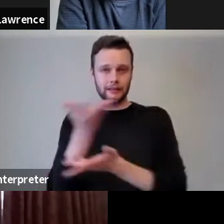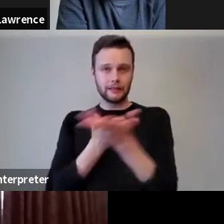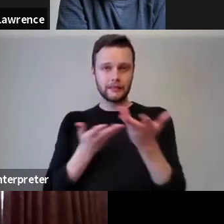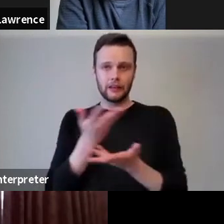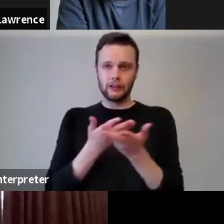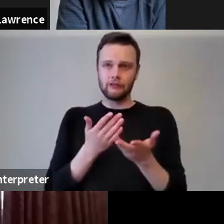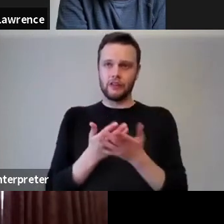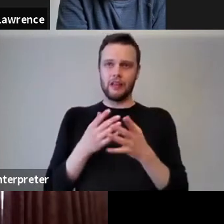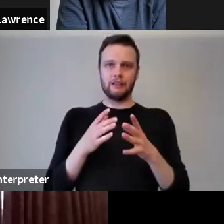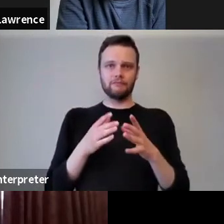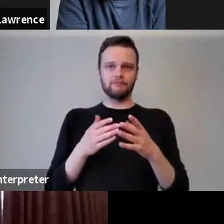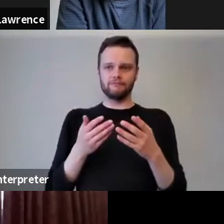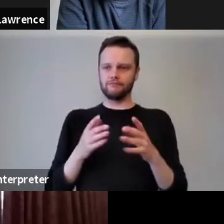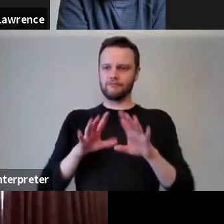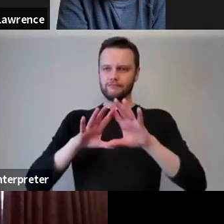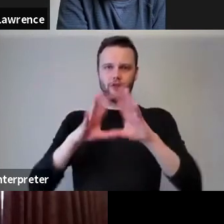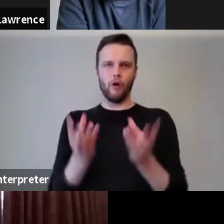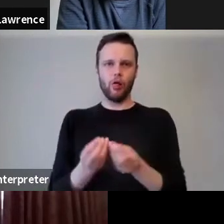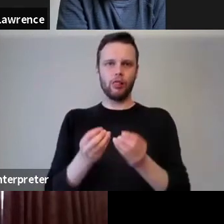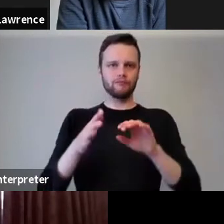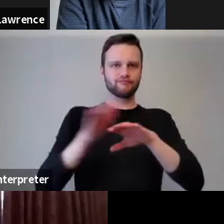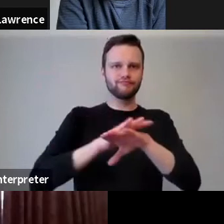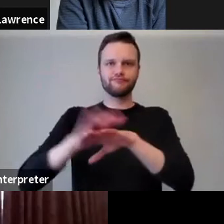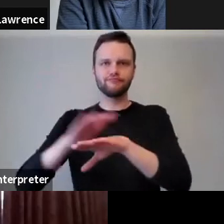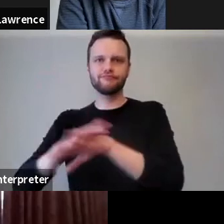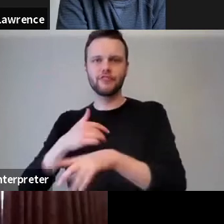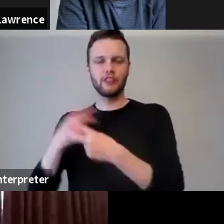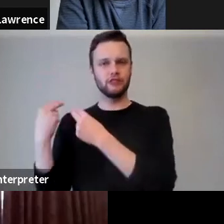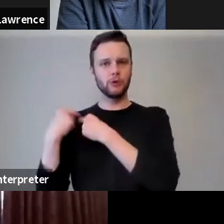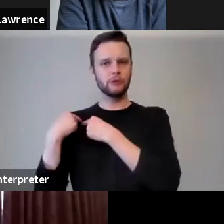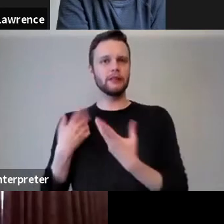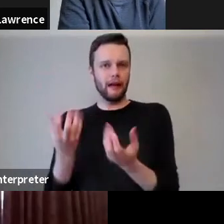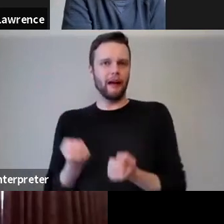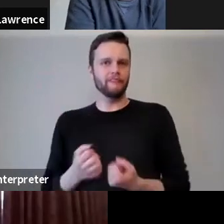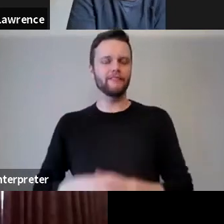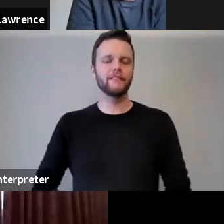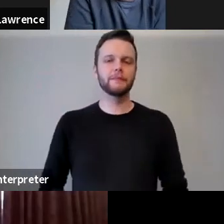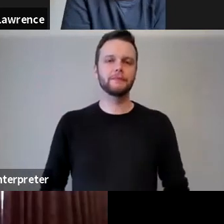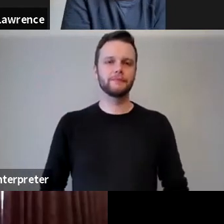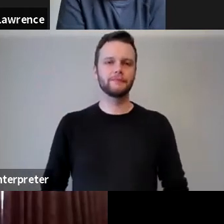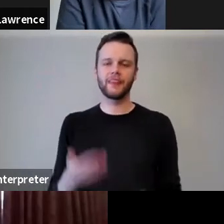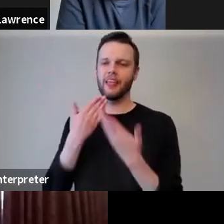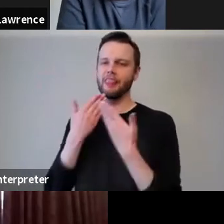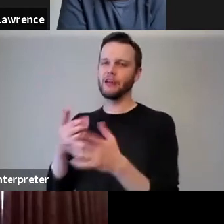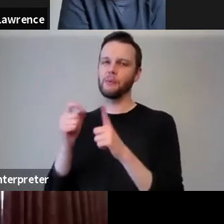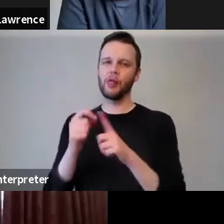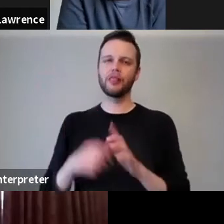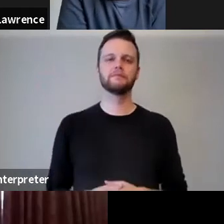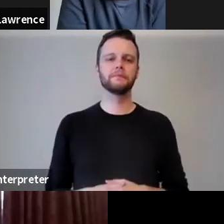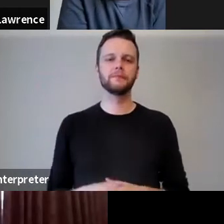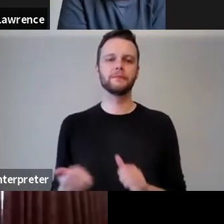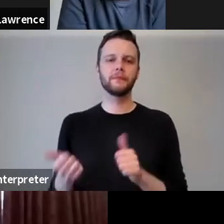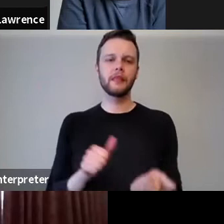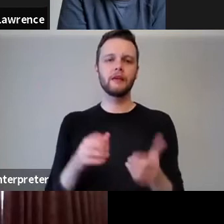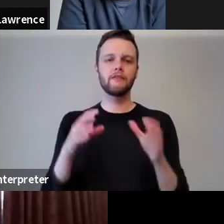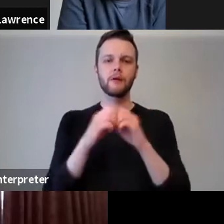across the range of responsibilities which I'm very privileged to carry out. Thank you Paul. I'm pleased to welcome Bridget